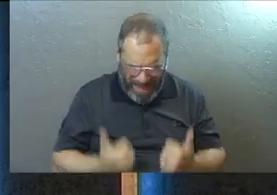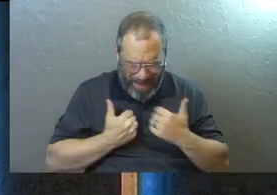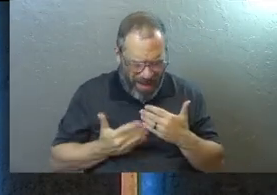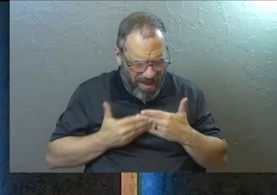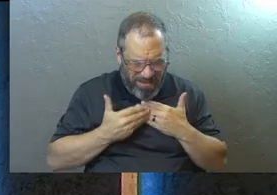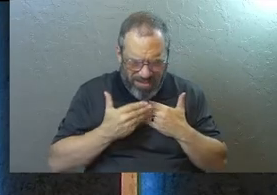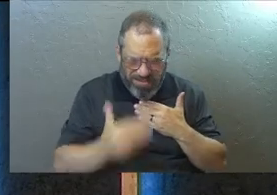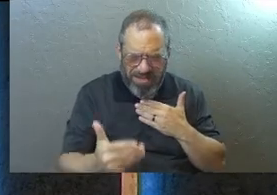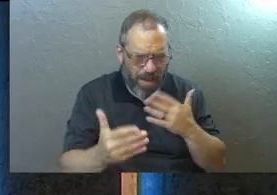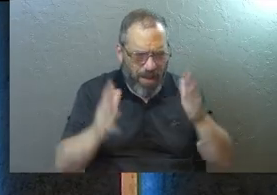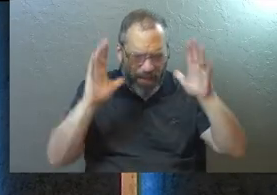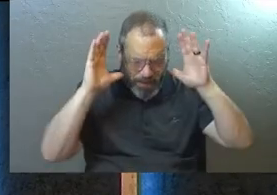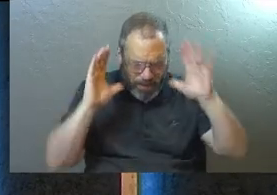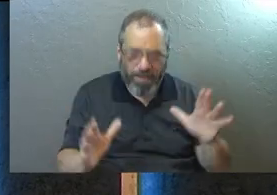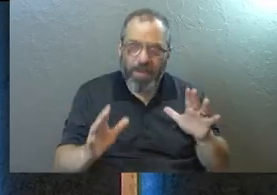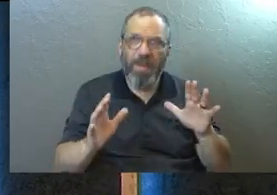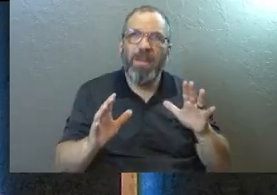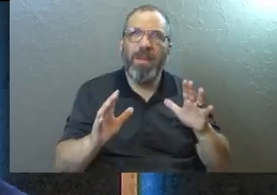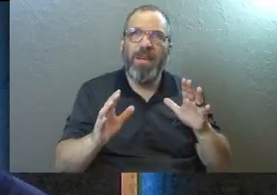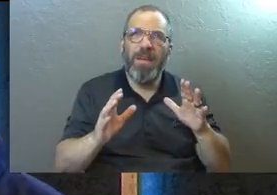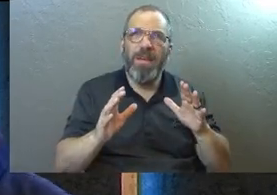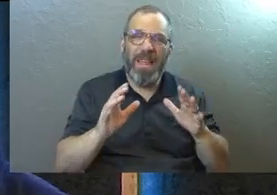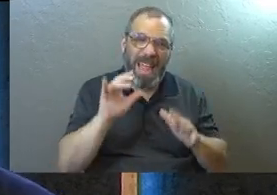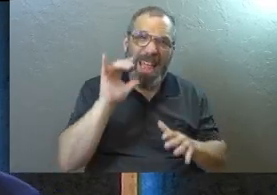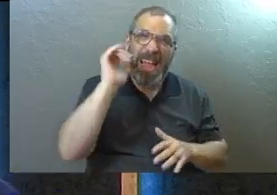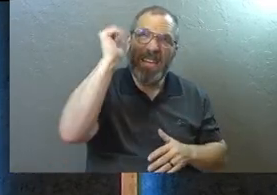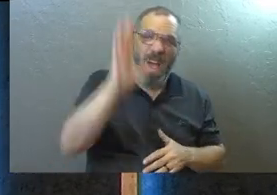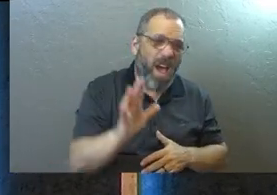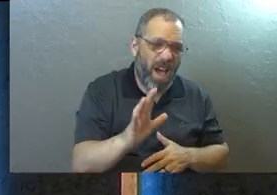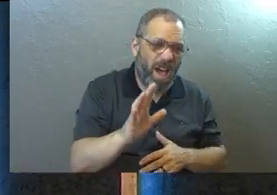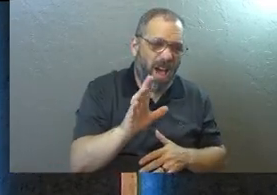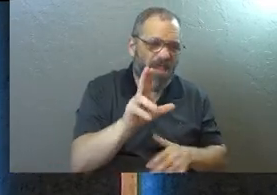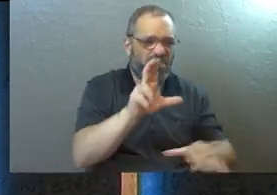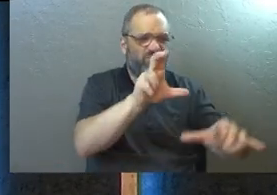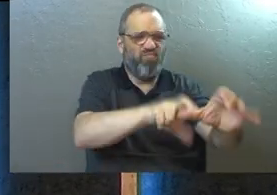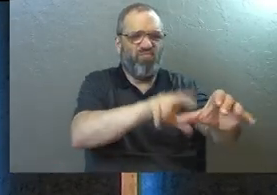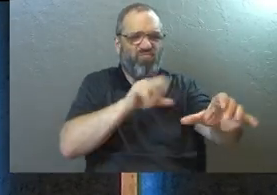forward is trying to say God was not with them in that.